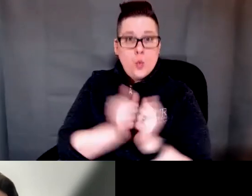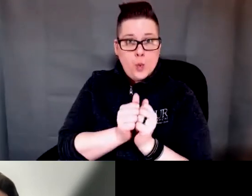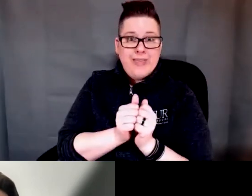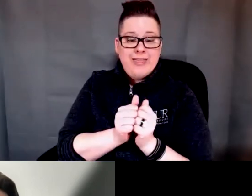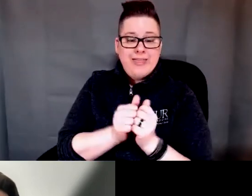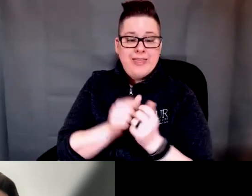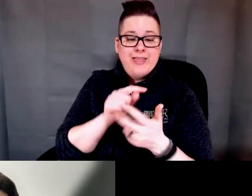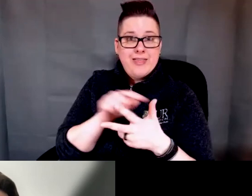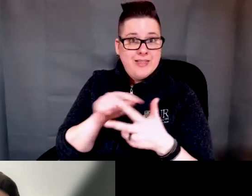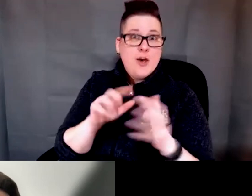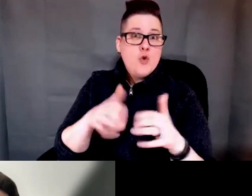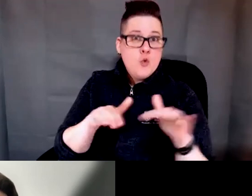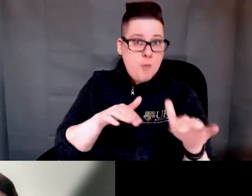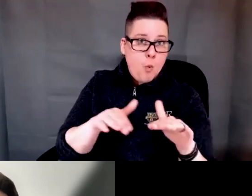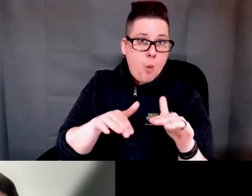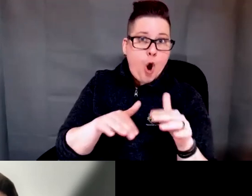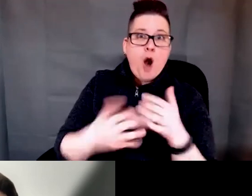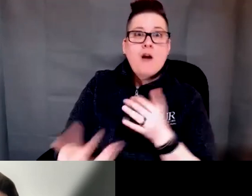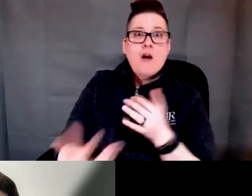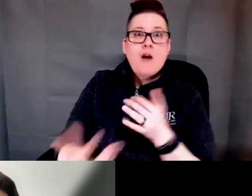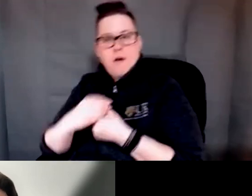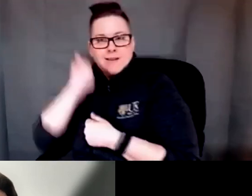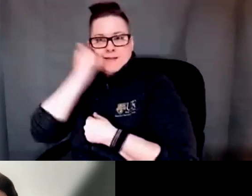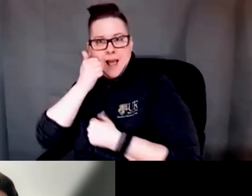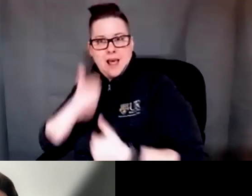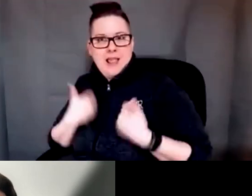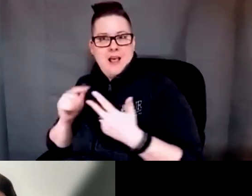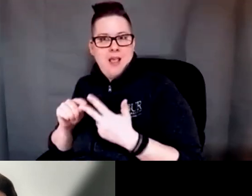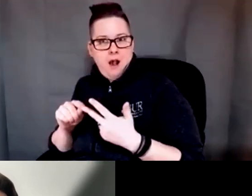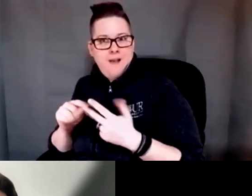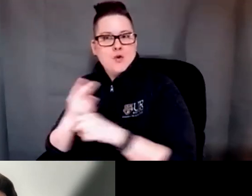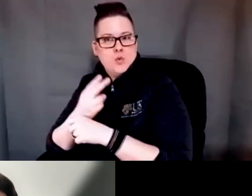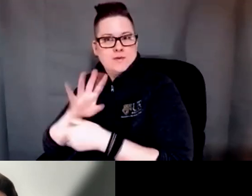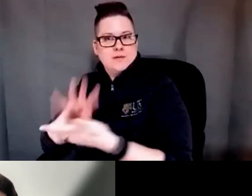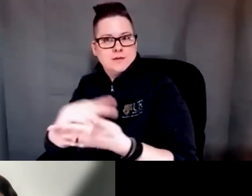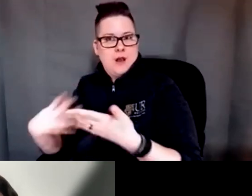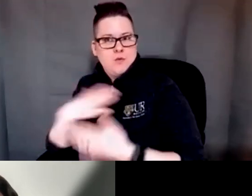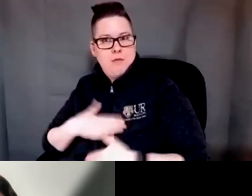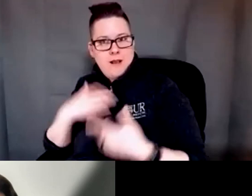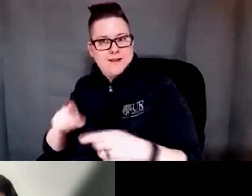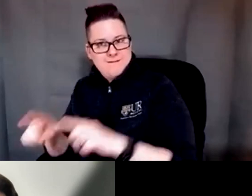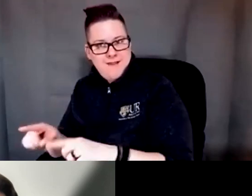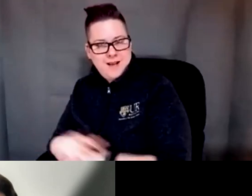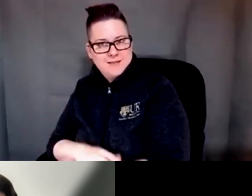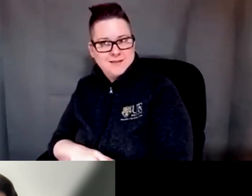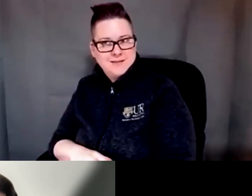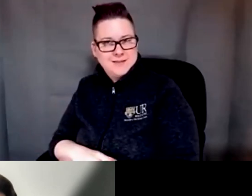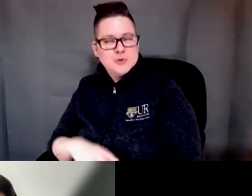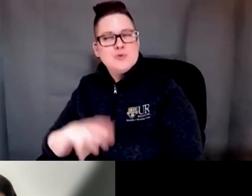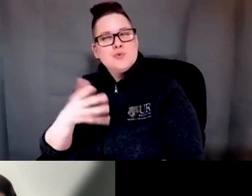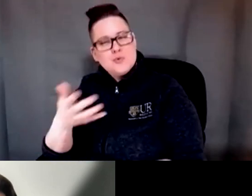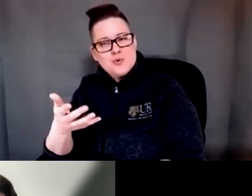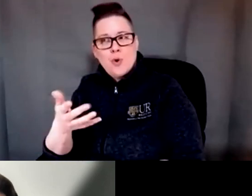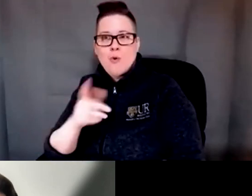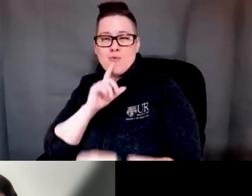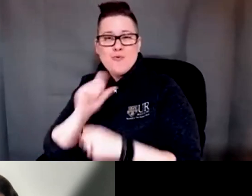let's say in this group walk into their daily lives so this was something that was part of their lives even when they weren't walking so or